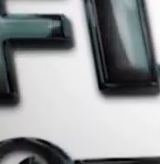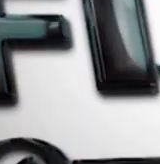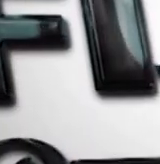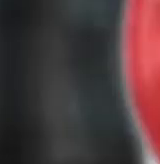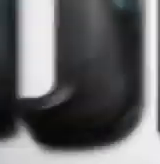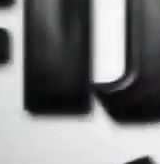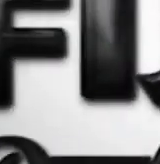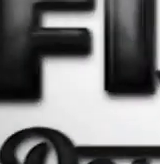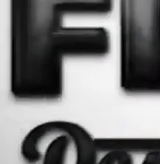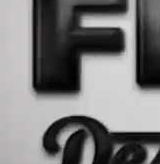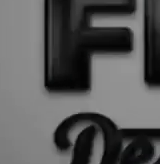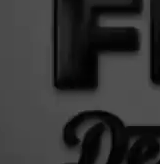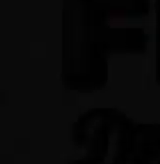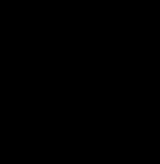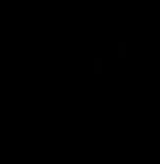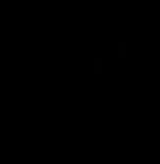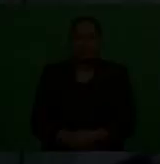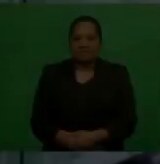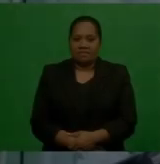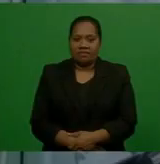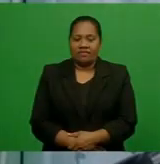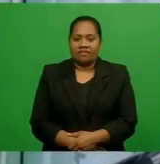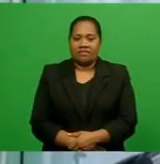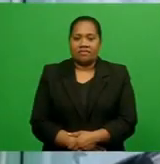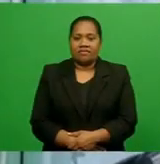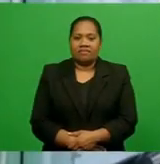Radio Fiji 2, Tezhki Dharkan.